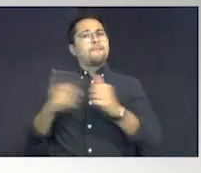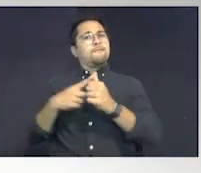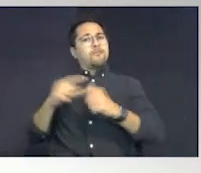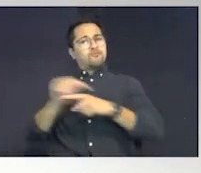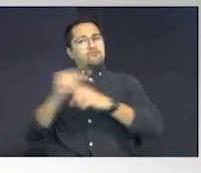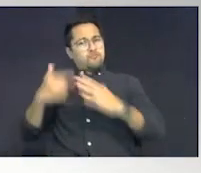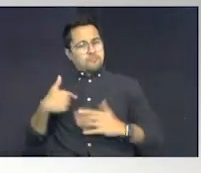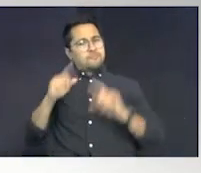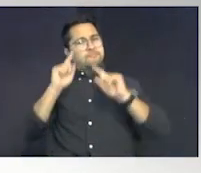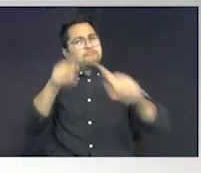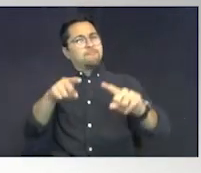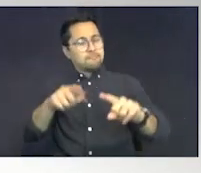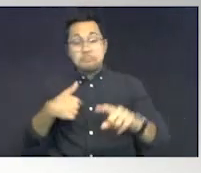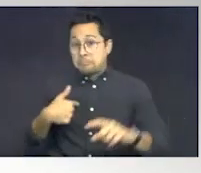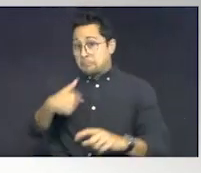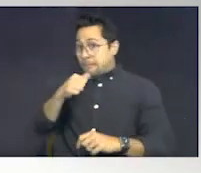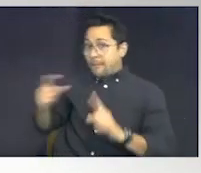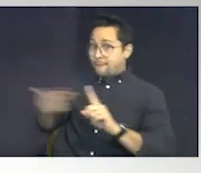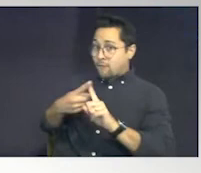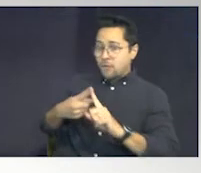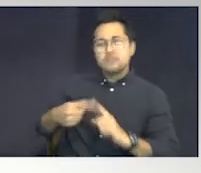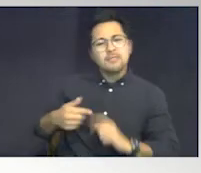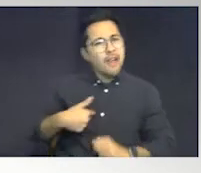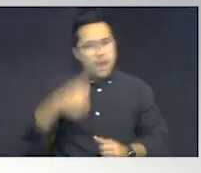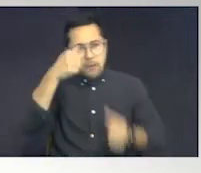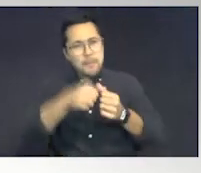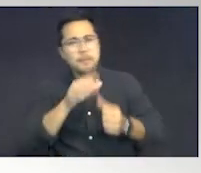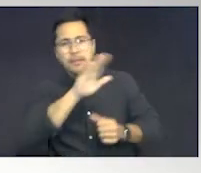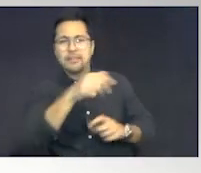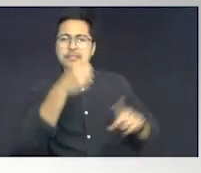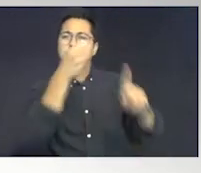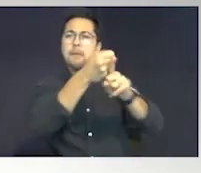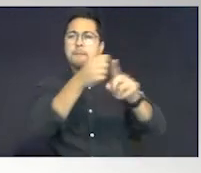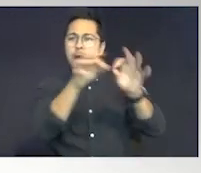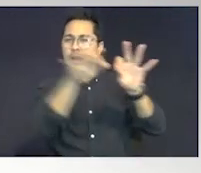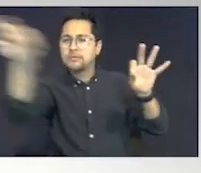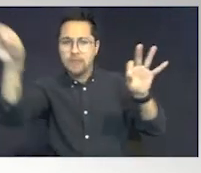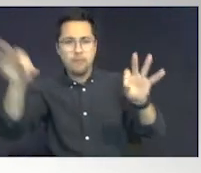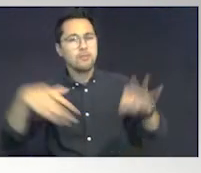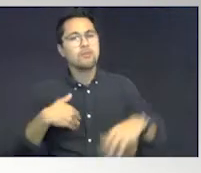trainer at the time. And then never forget this impact statement on this next page.